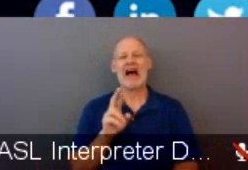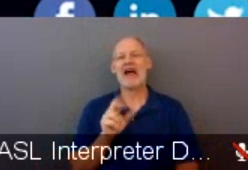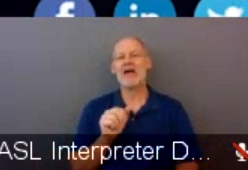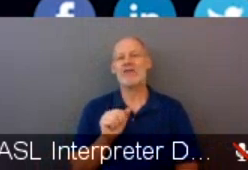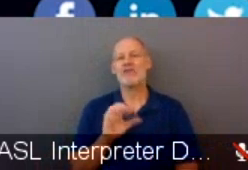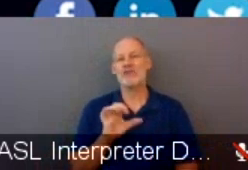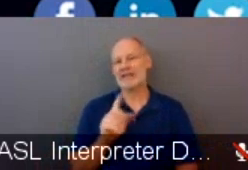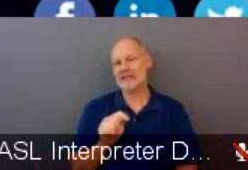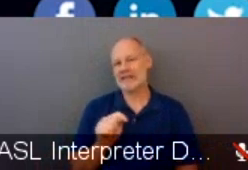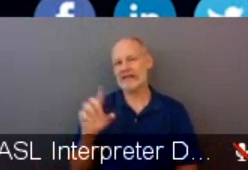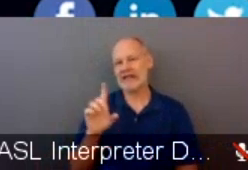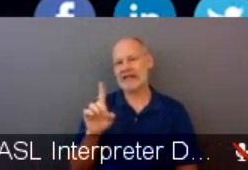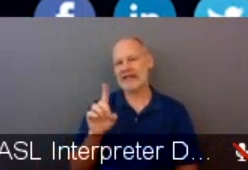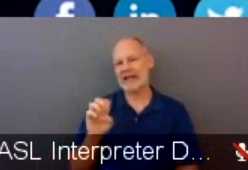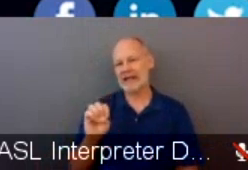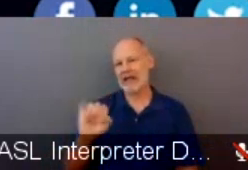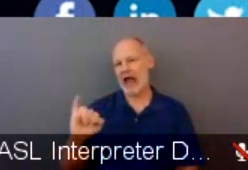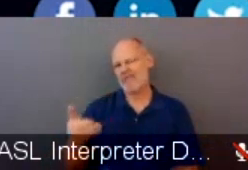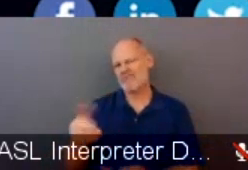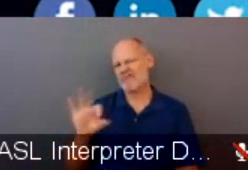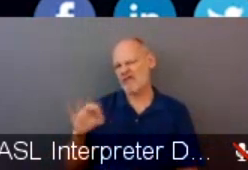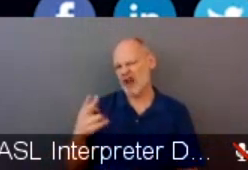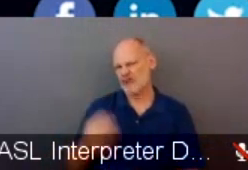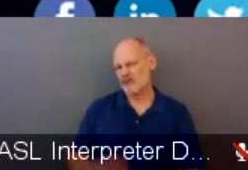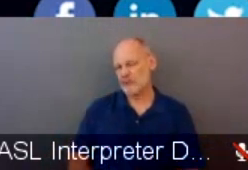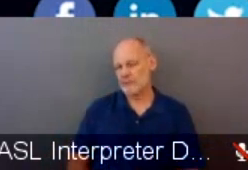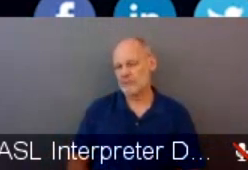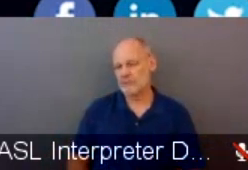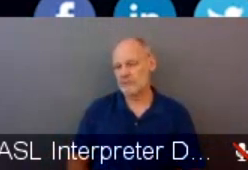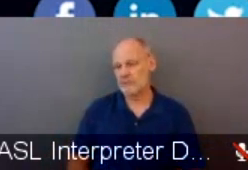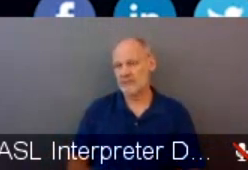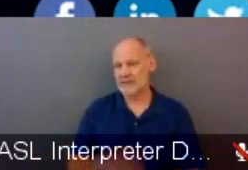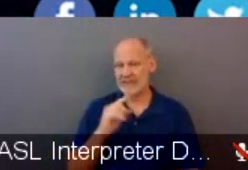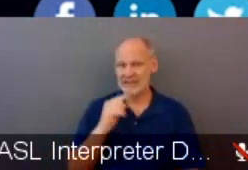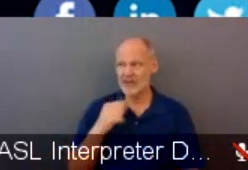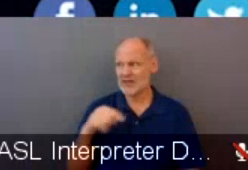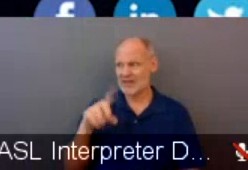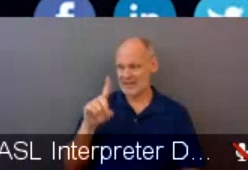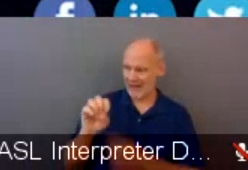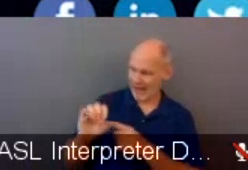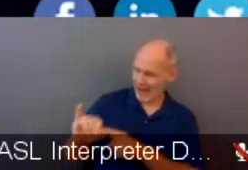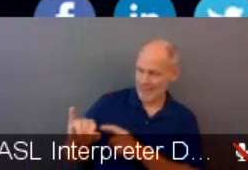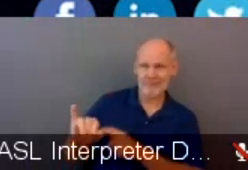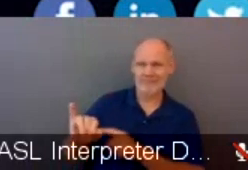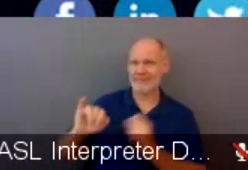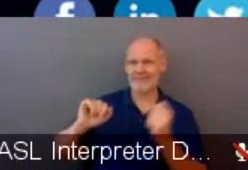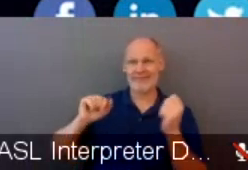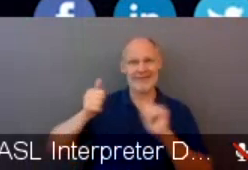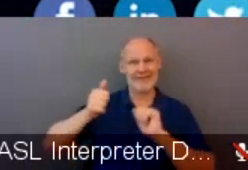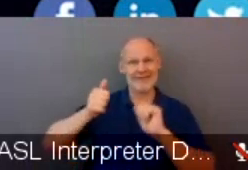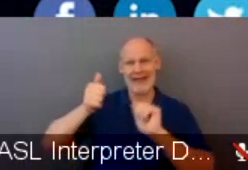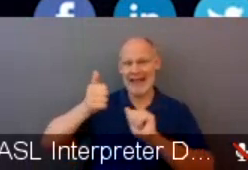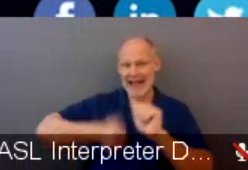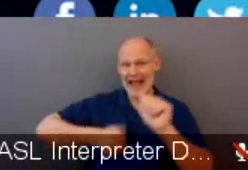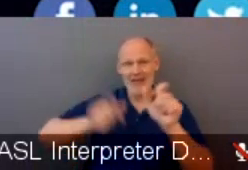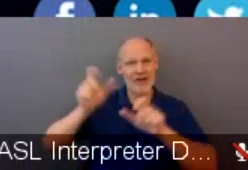initiative and program at the Hutch as if everybody is involved. Right. That's how it works. And so